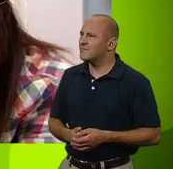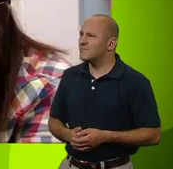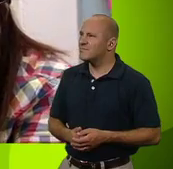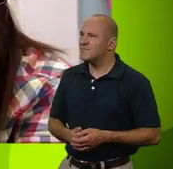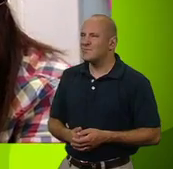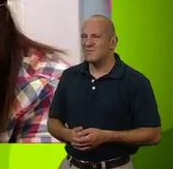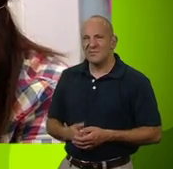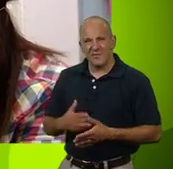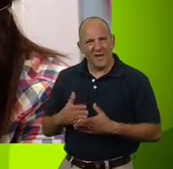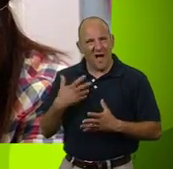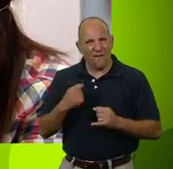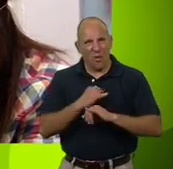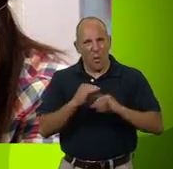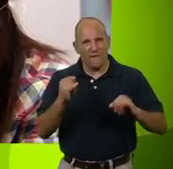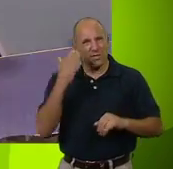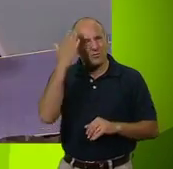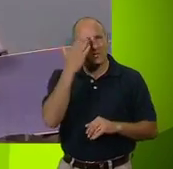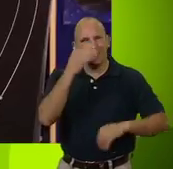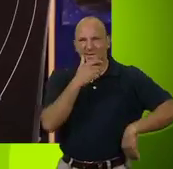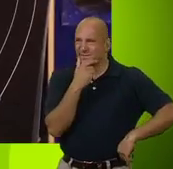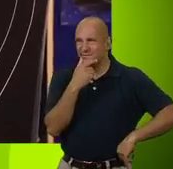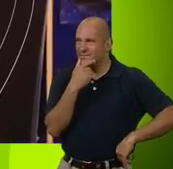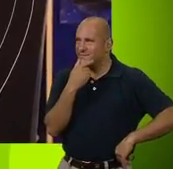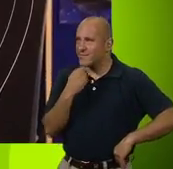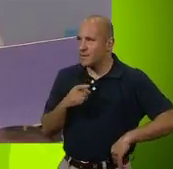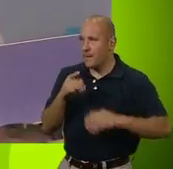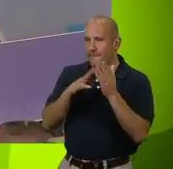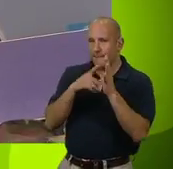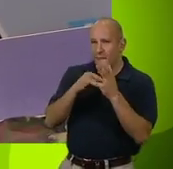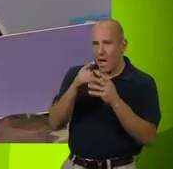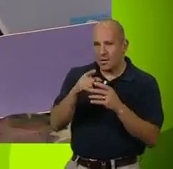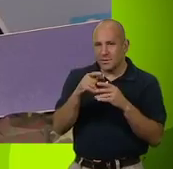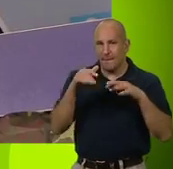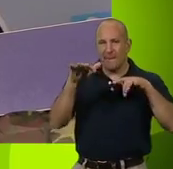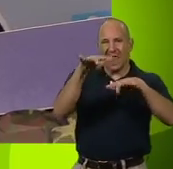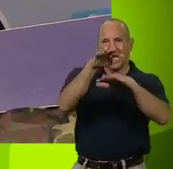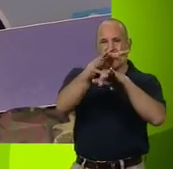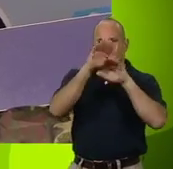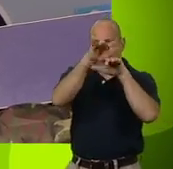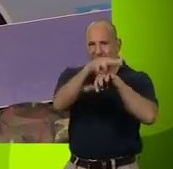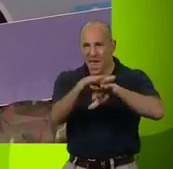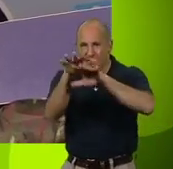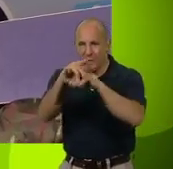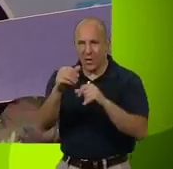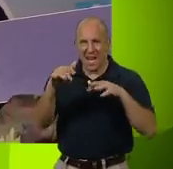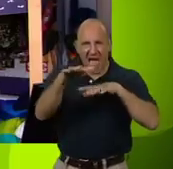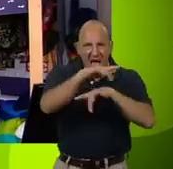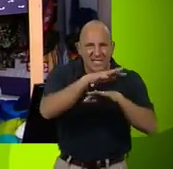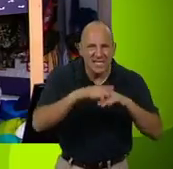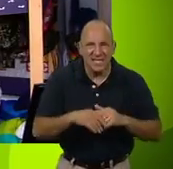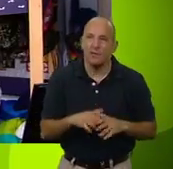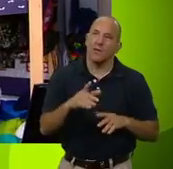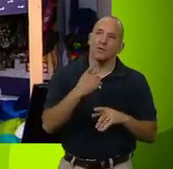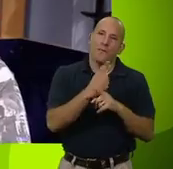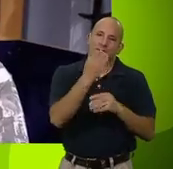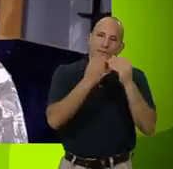I have the worst daydreams. Mars, the Milky Way, all those galaxies. But enough about